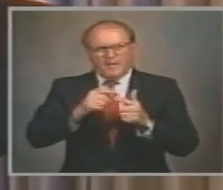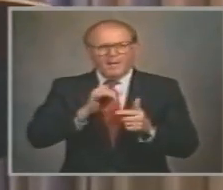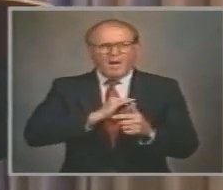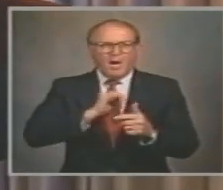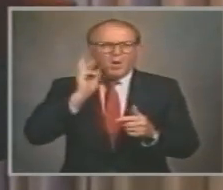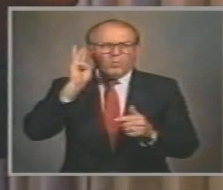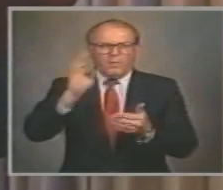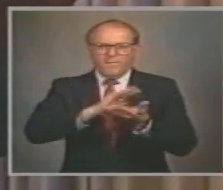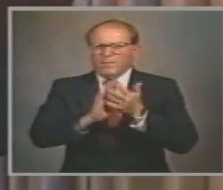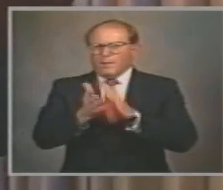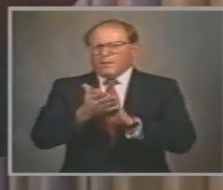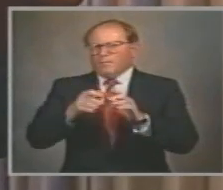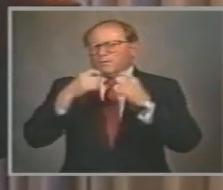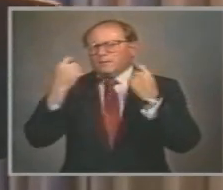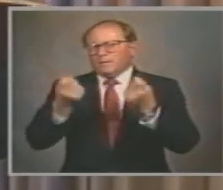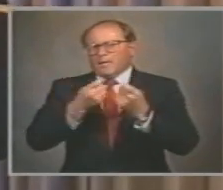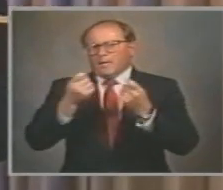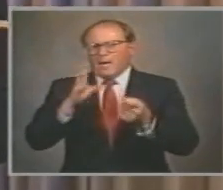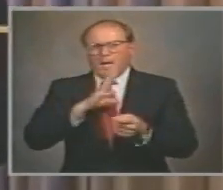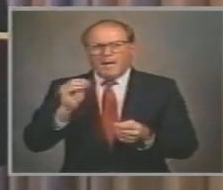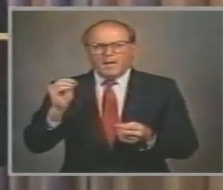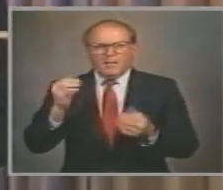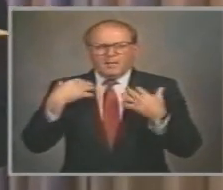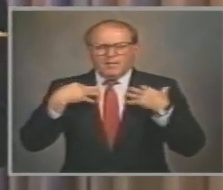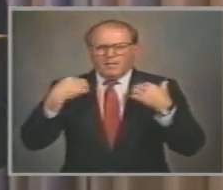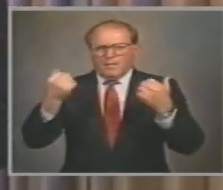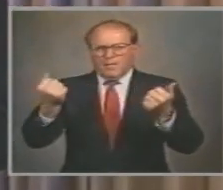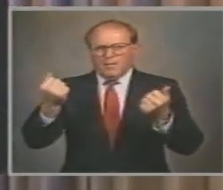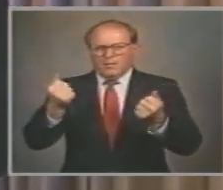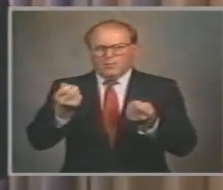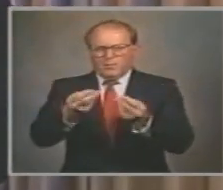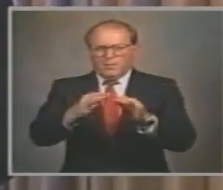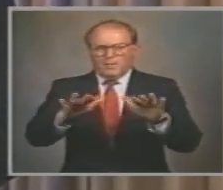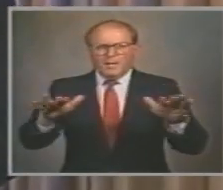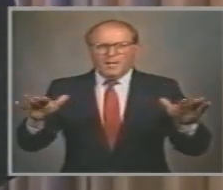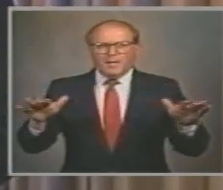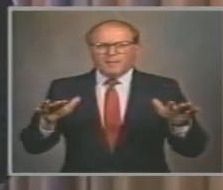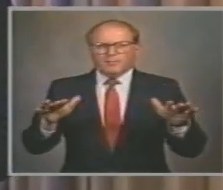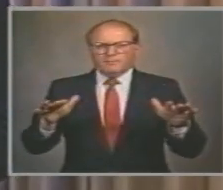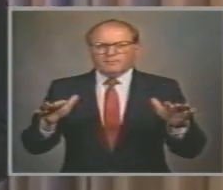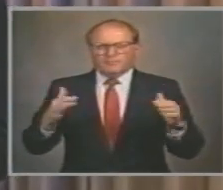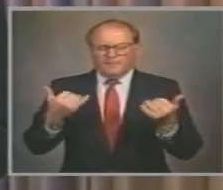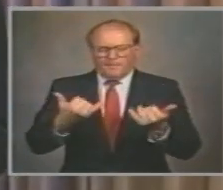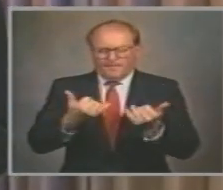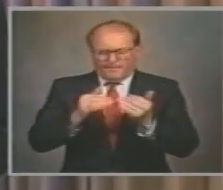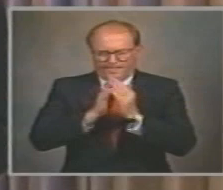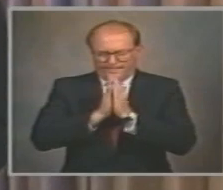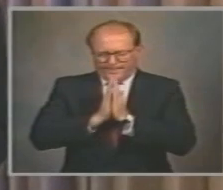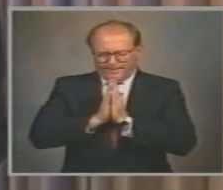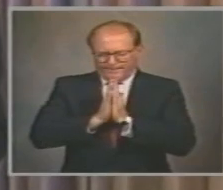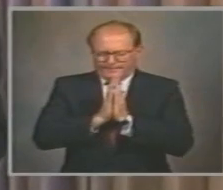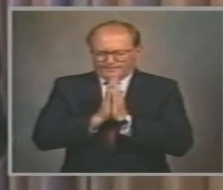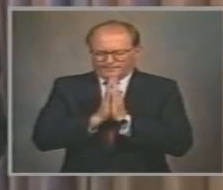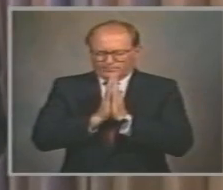forgive their sin And will heal their land Now let us go to God in prayer